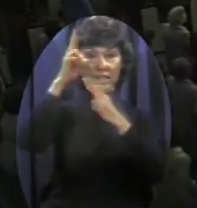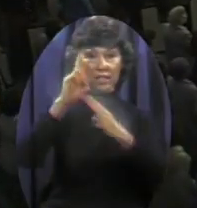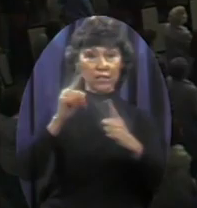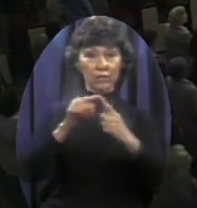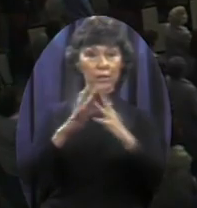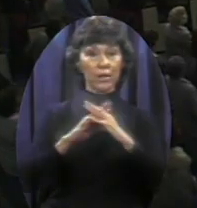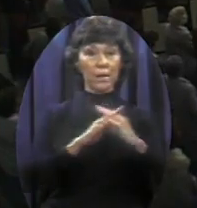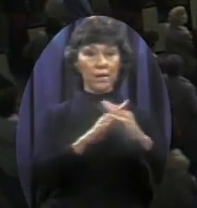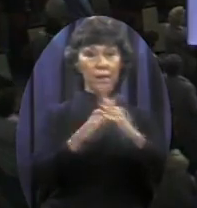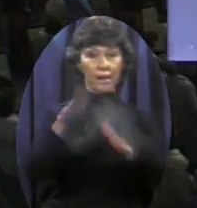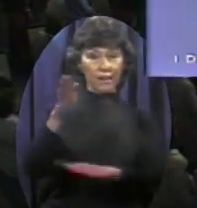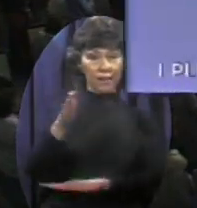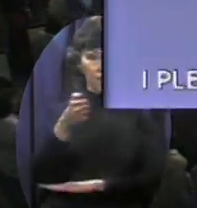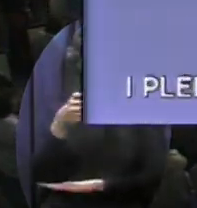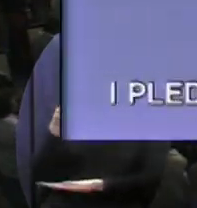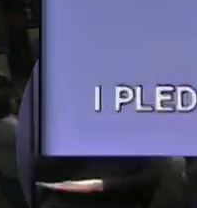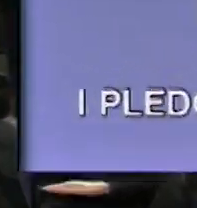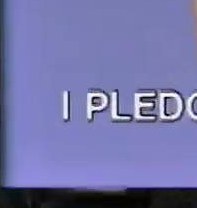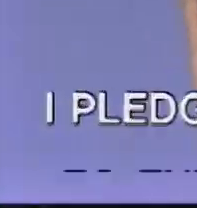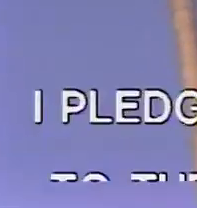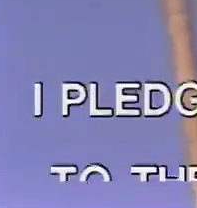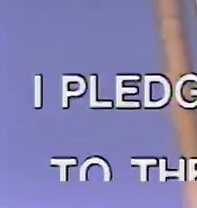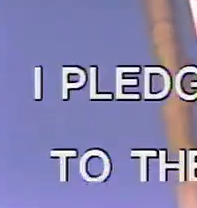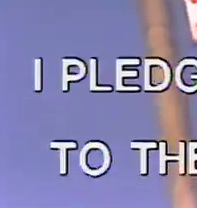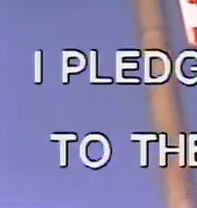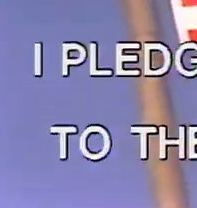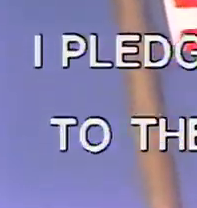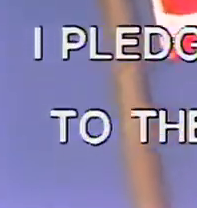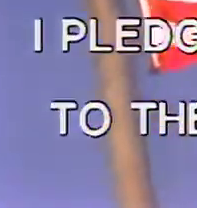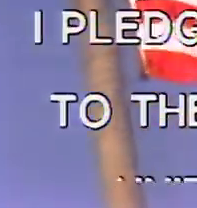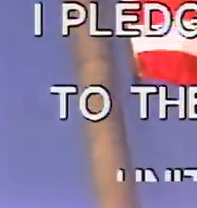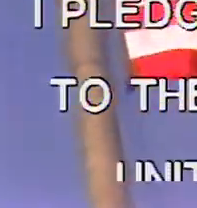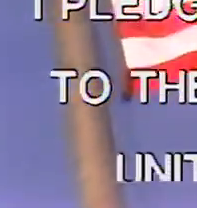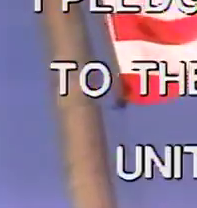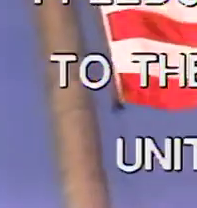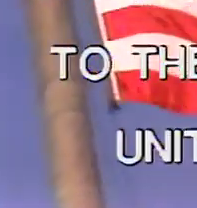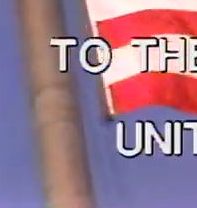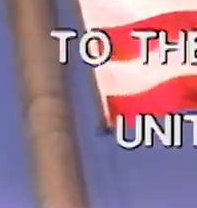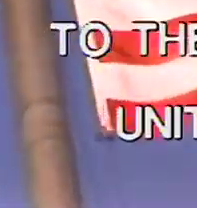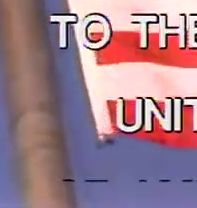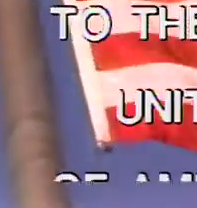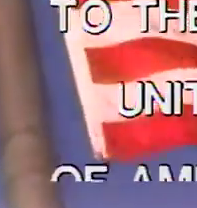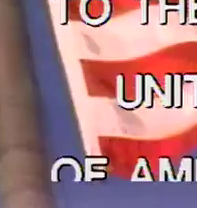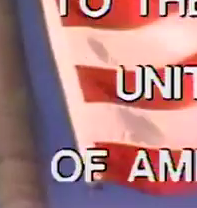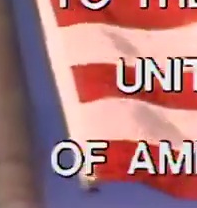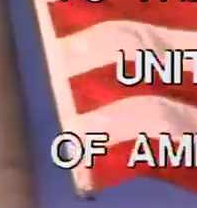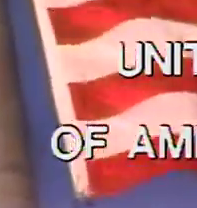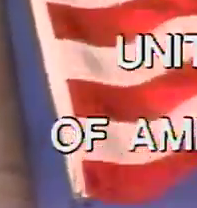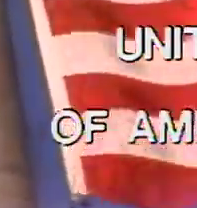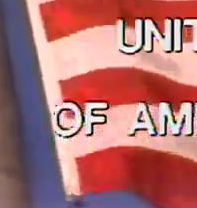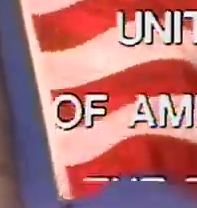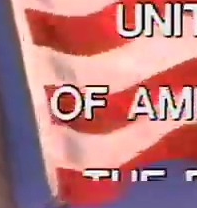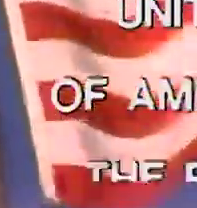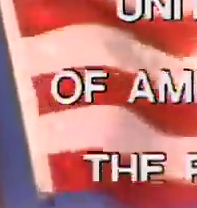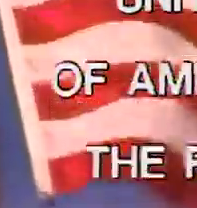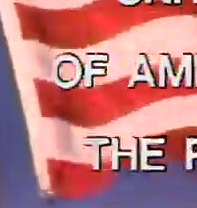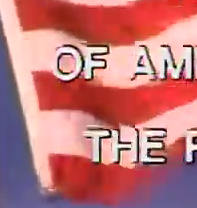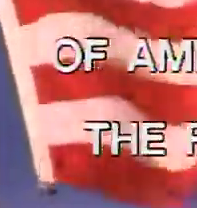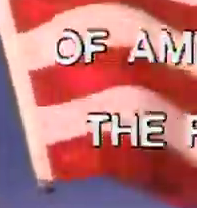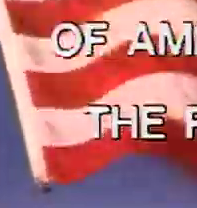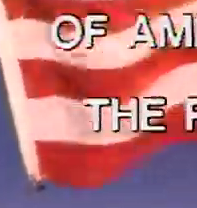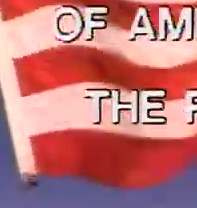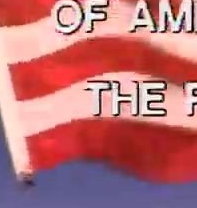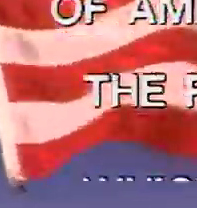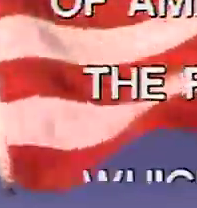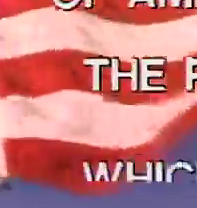flag ¶ ¶ I pledge allegiance to the flag ¶ ¶ Of the United States of America